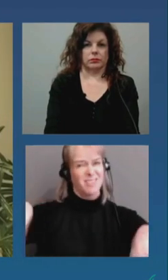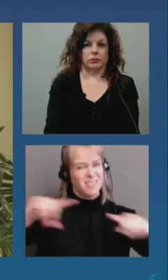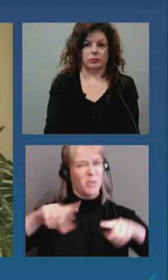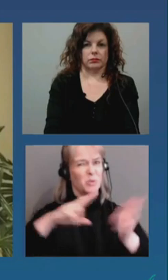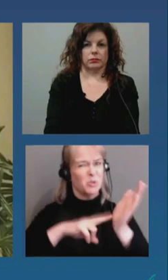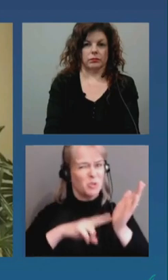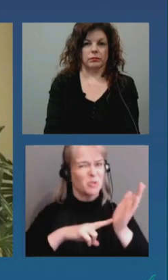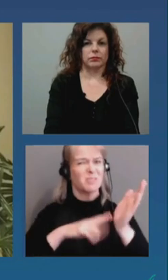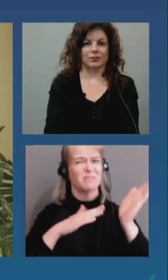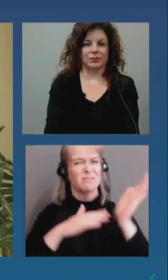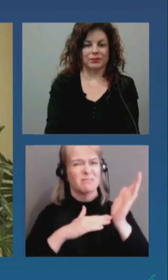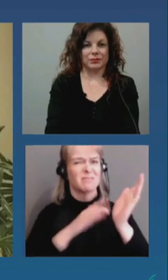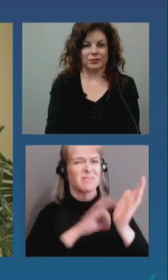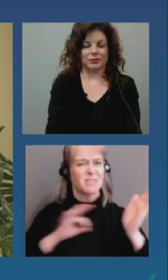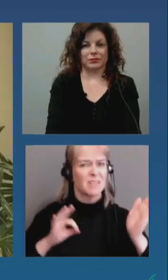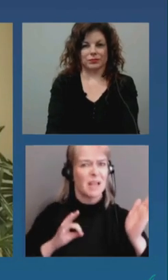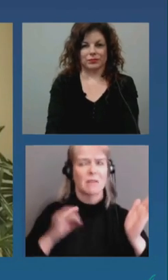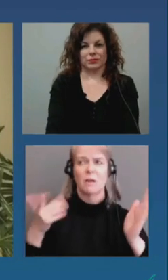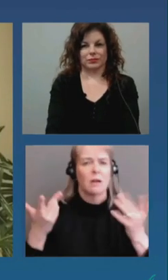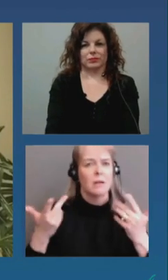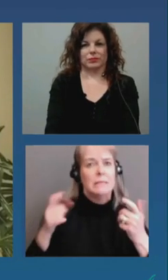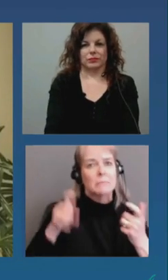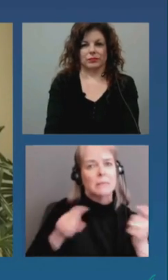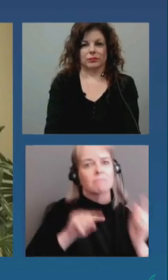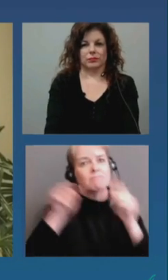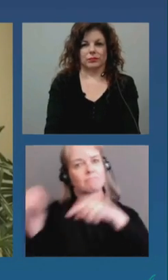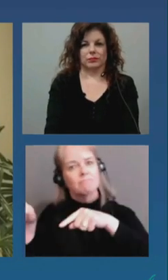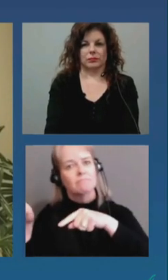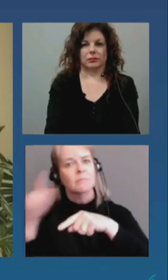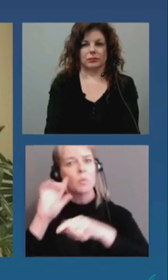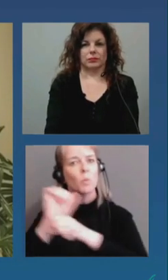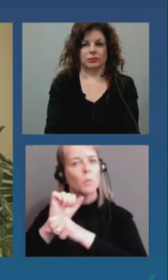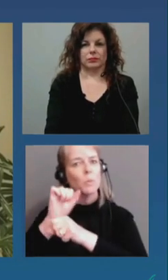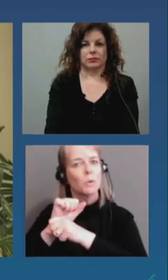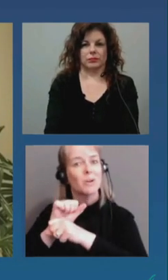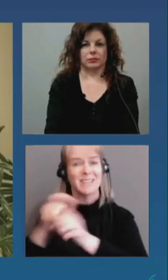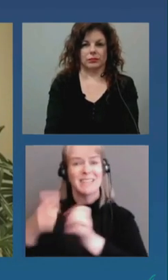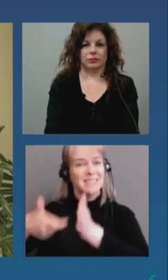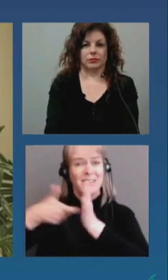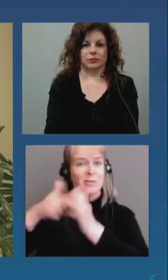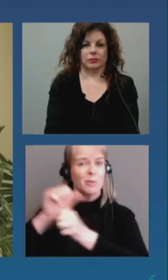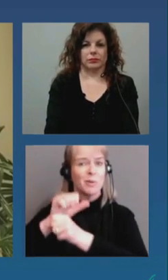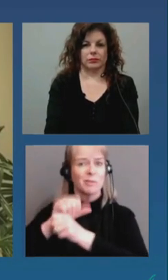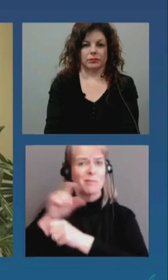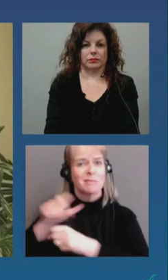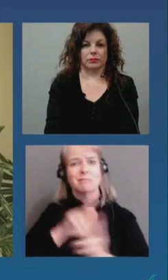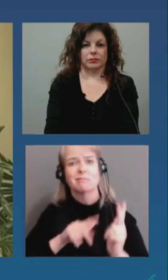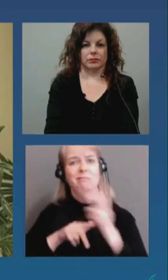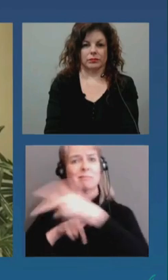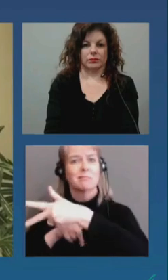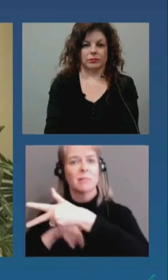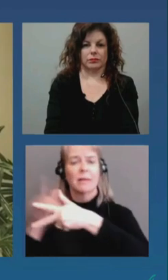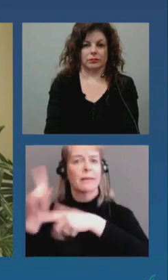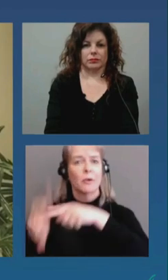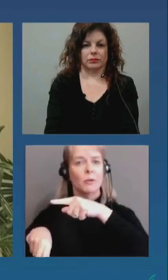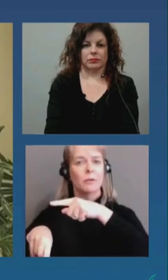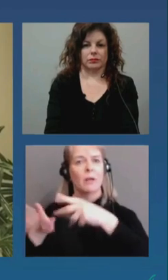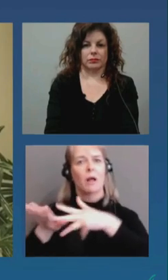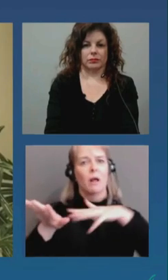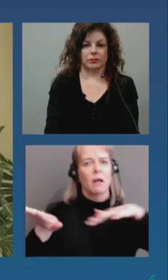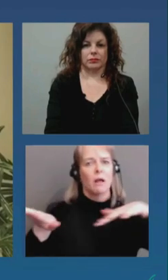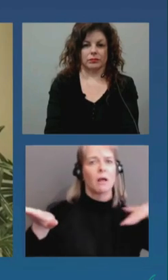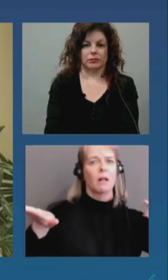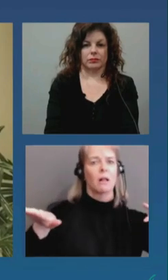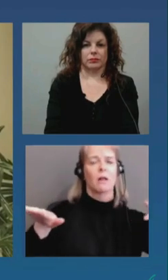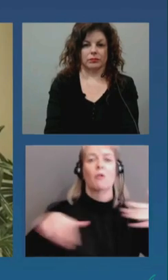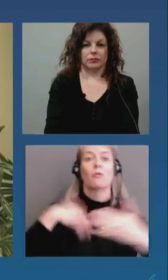causing hours of delay of people getting into their essential work. And quite frankly, many of these people were late for